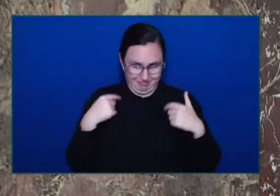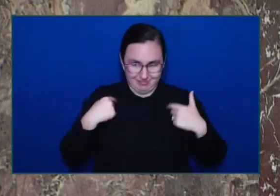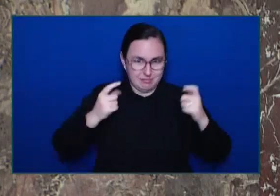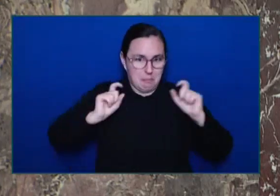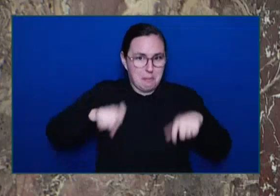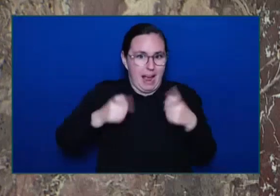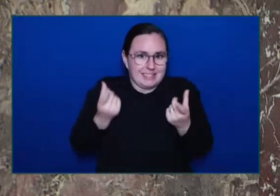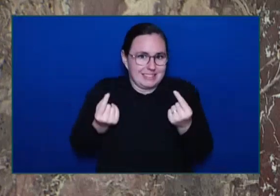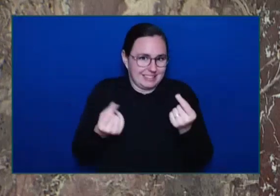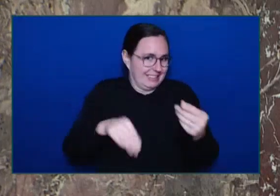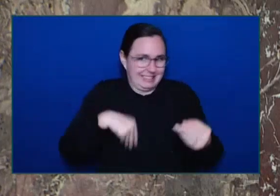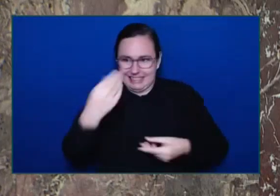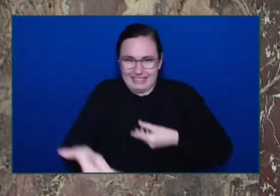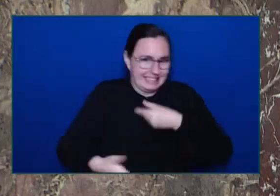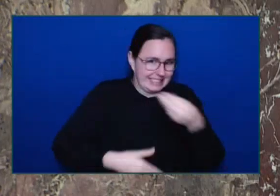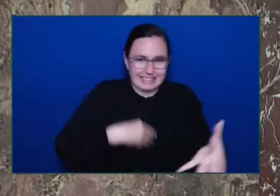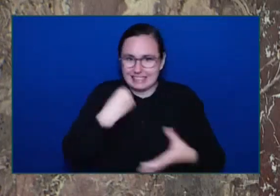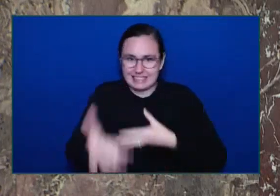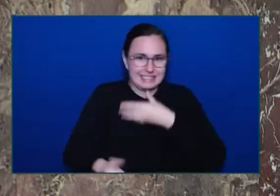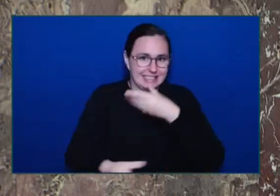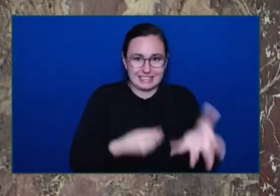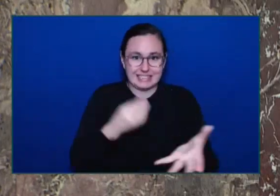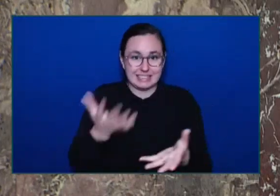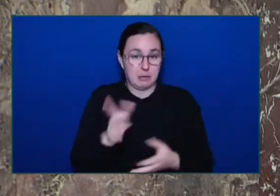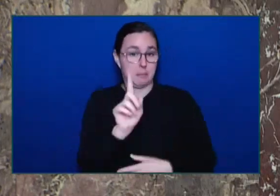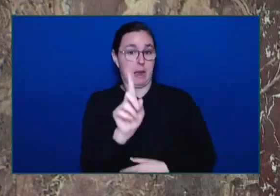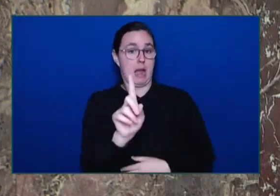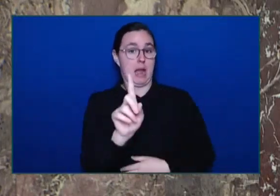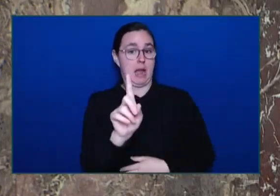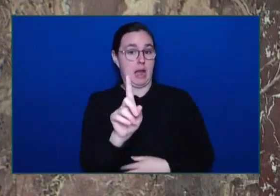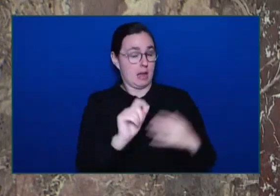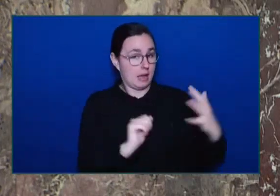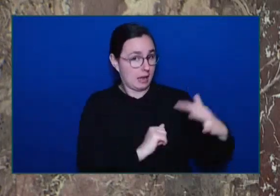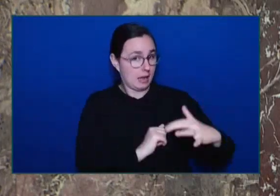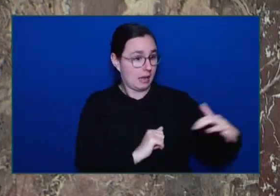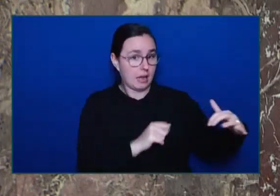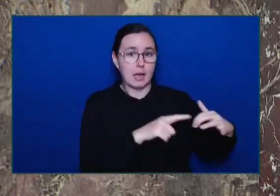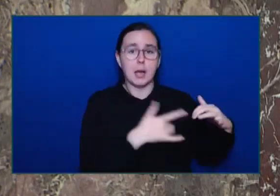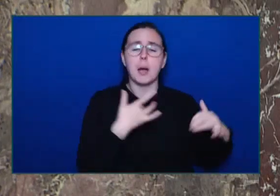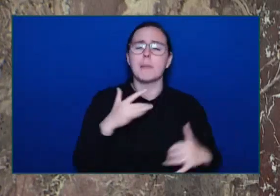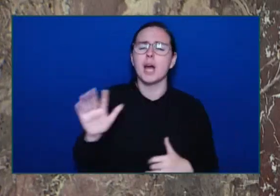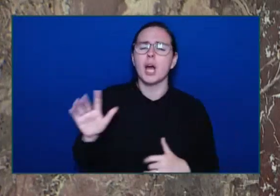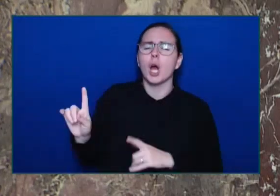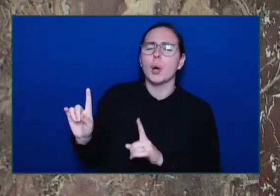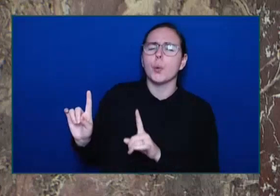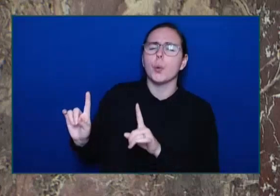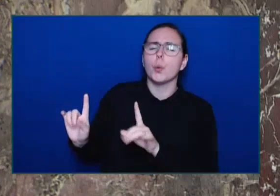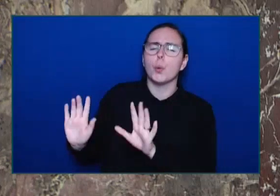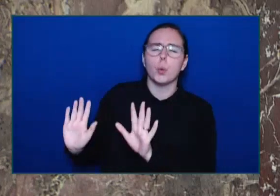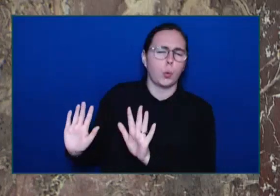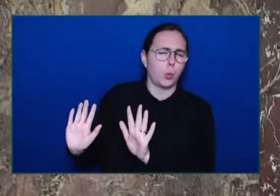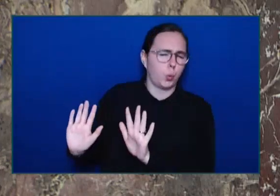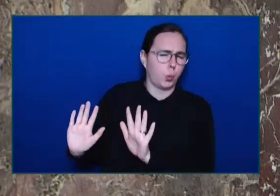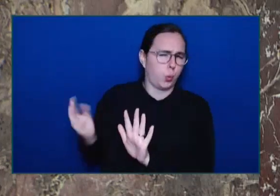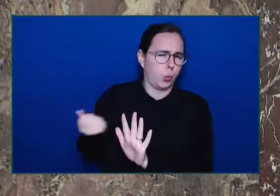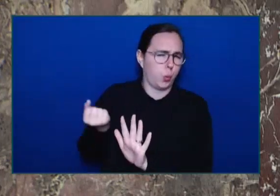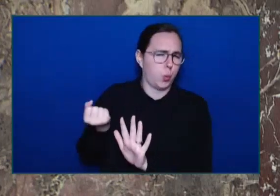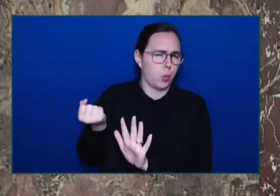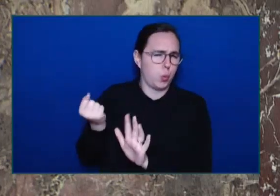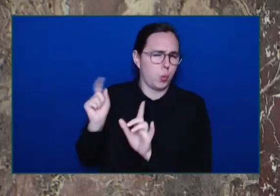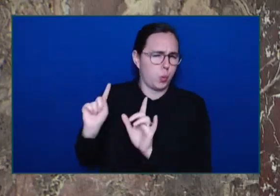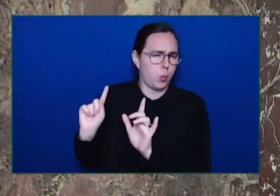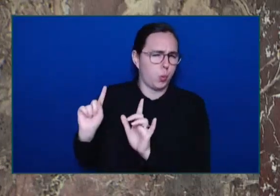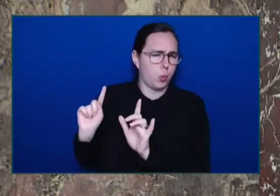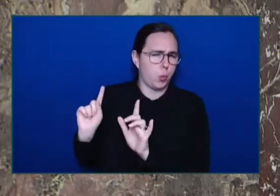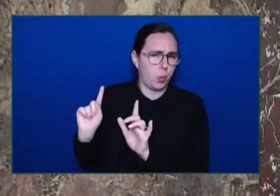down And not take action They opposed our housing targets Before they voted for them Now I hear Now I hear hear That they